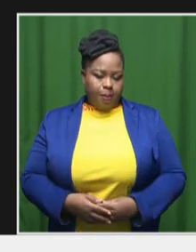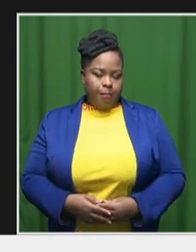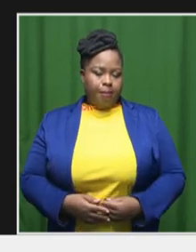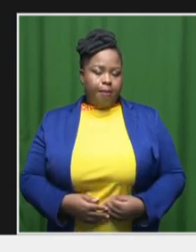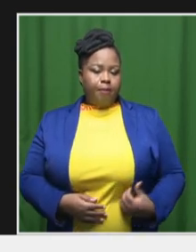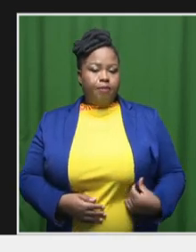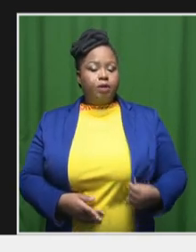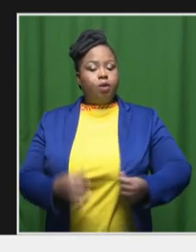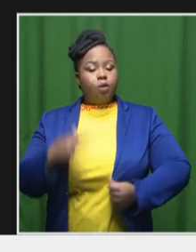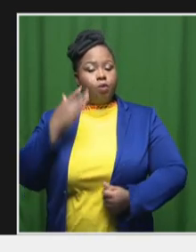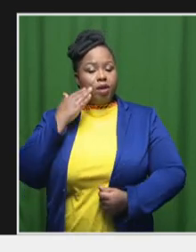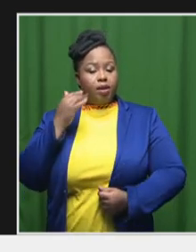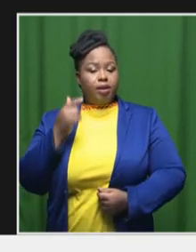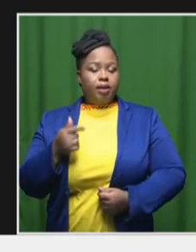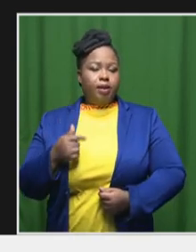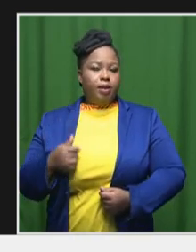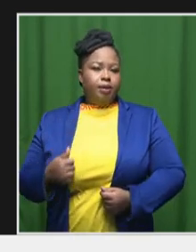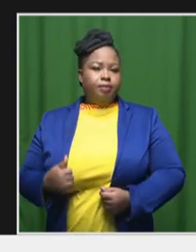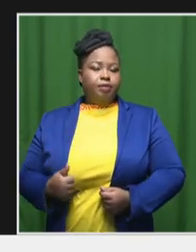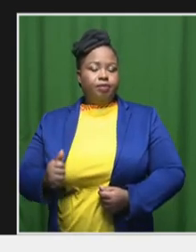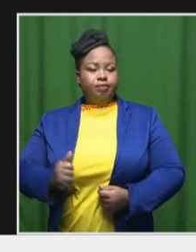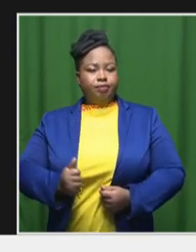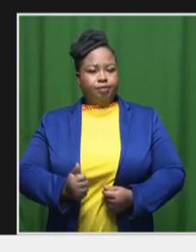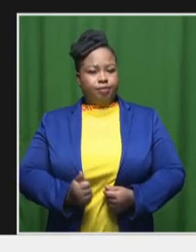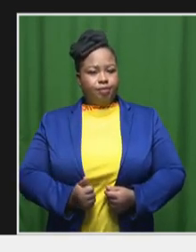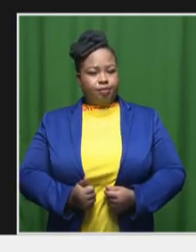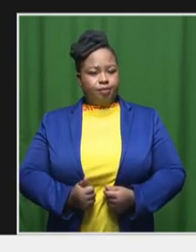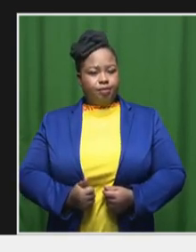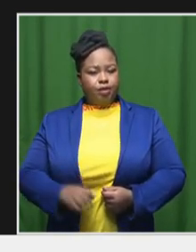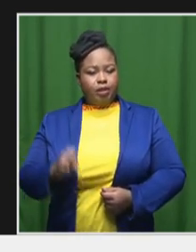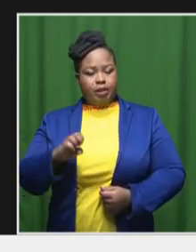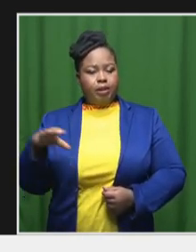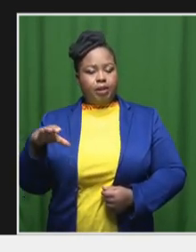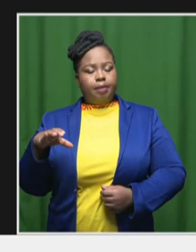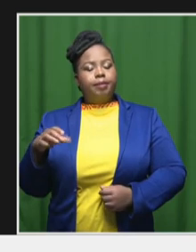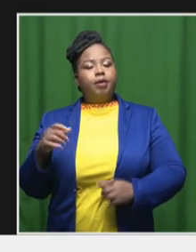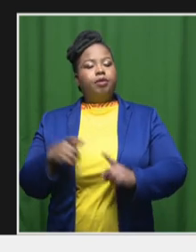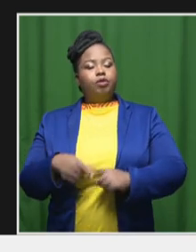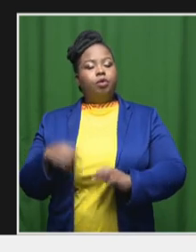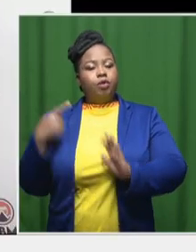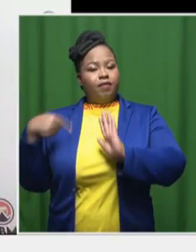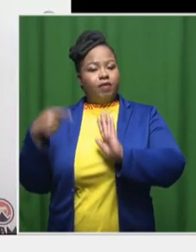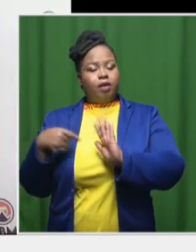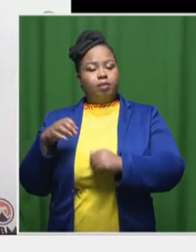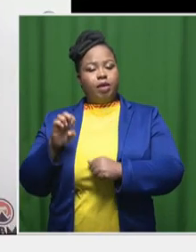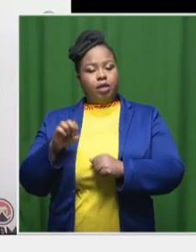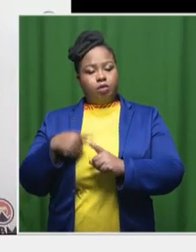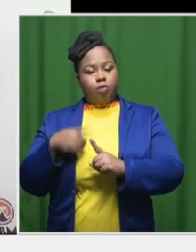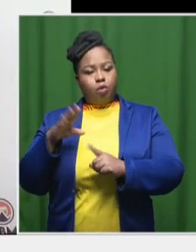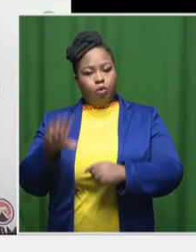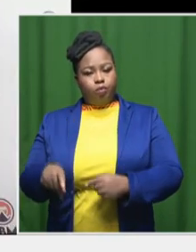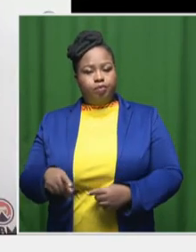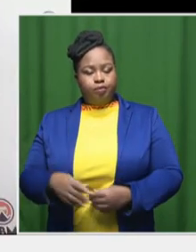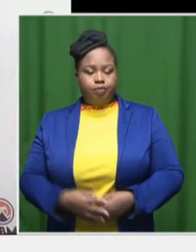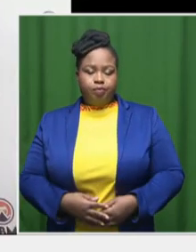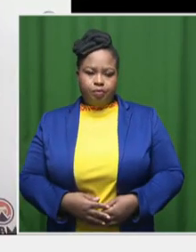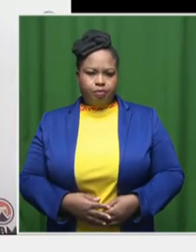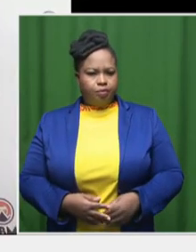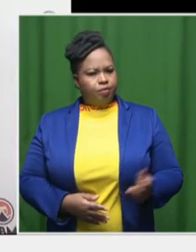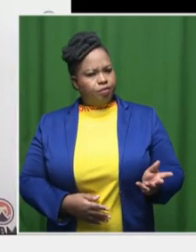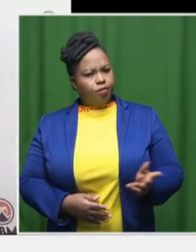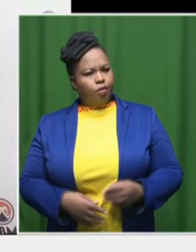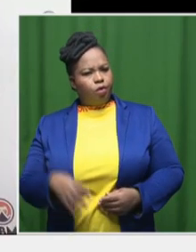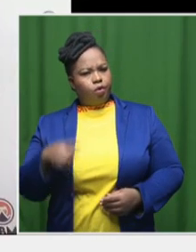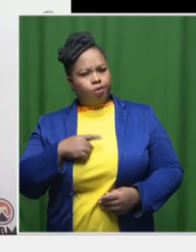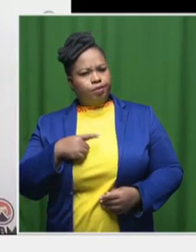during the days of the Eastern Cape Film Expo. All right. Sivu, let me also bring you into this conversation. What inspired